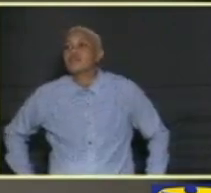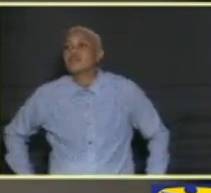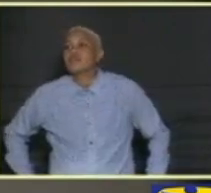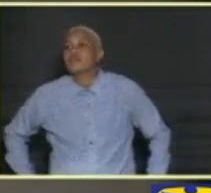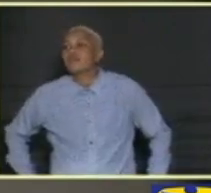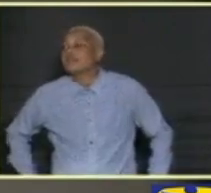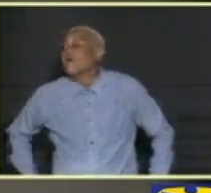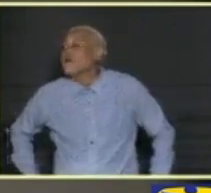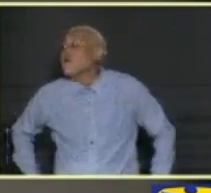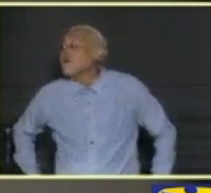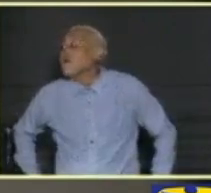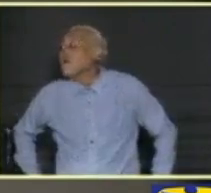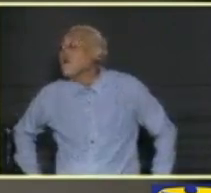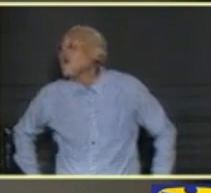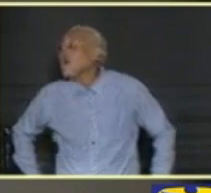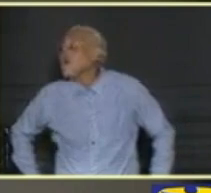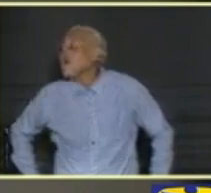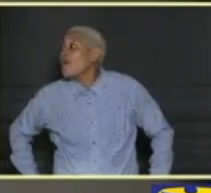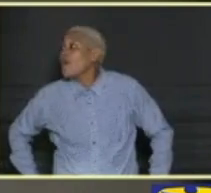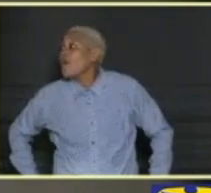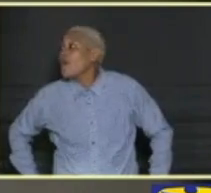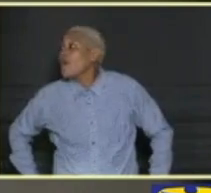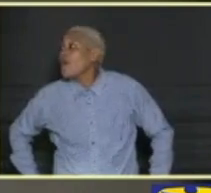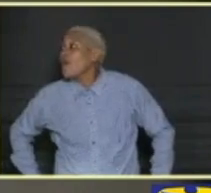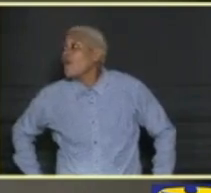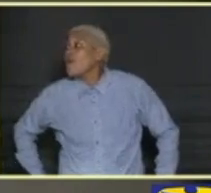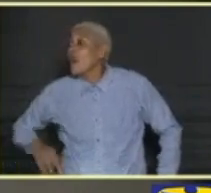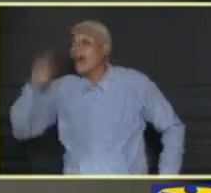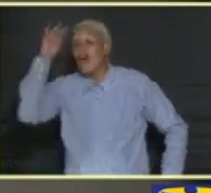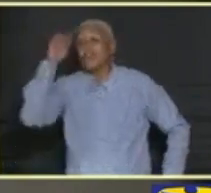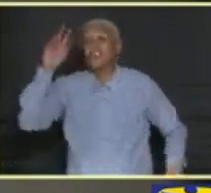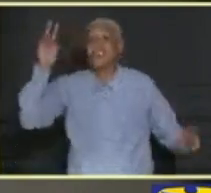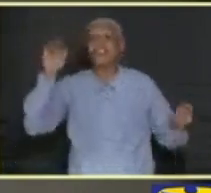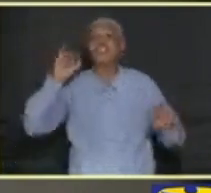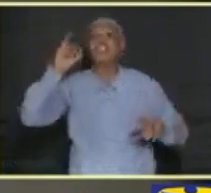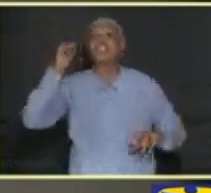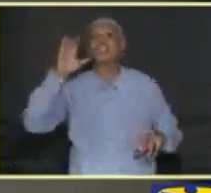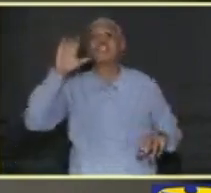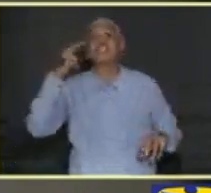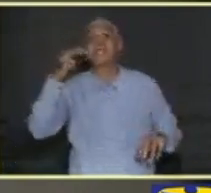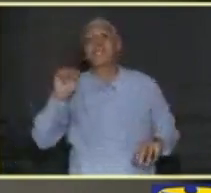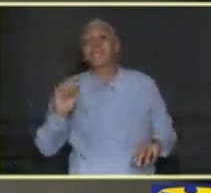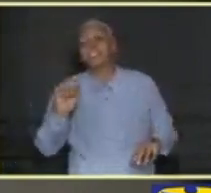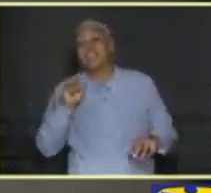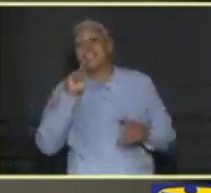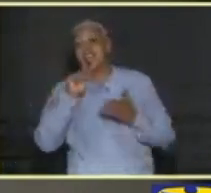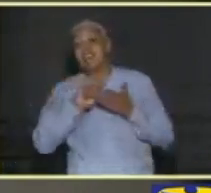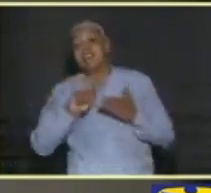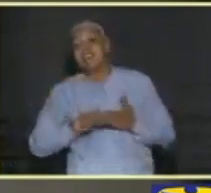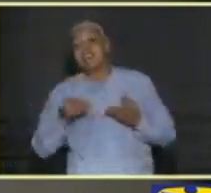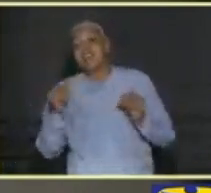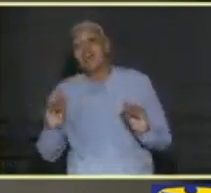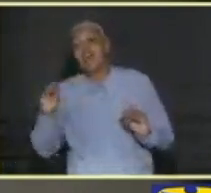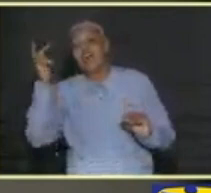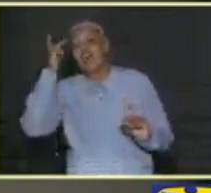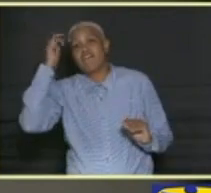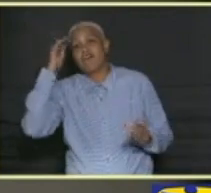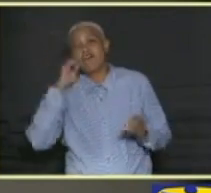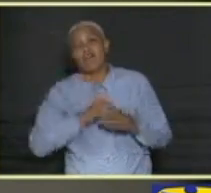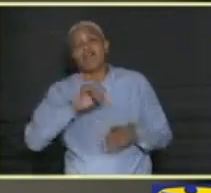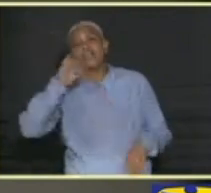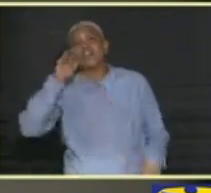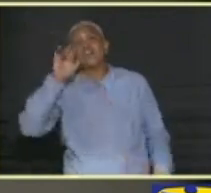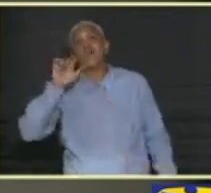Alright, so concerning this issue, the JCHS, which is the Jamaica Coalition for a Healthy Society, has written to the office of the Prime Minister in July